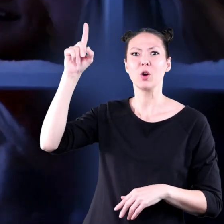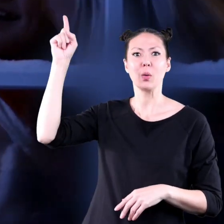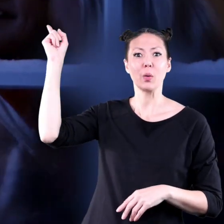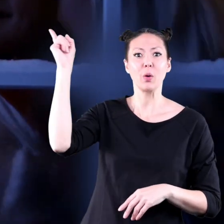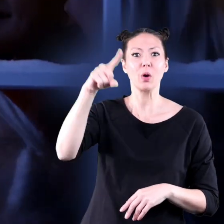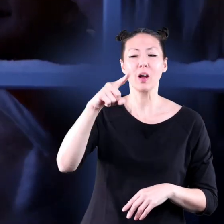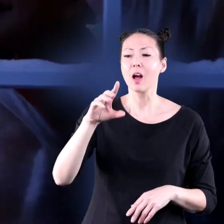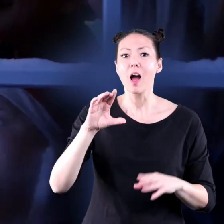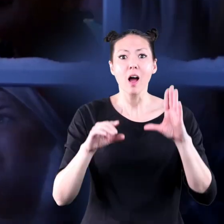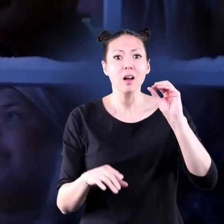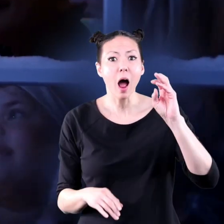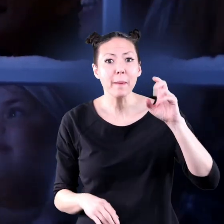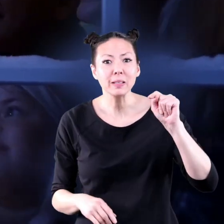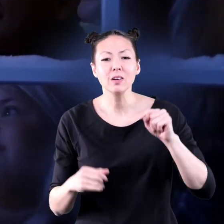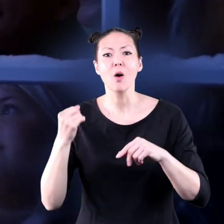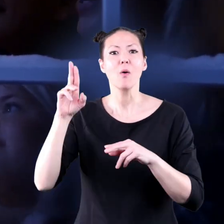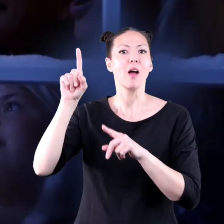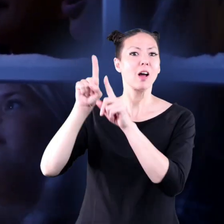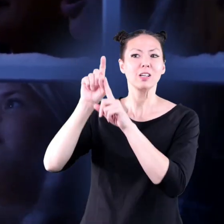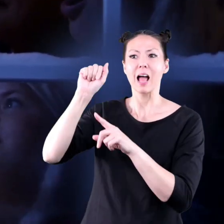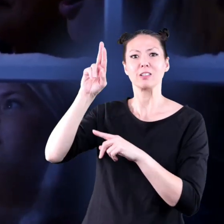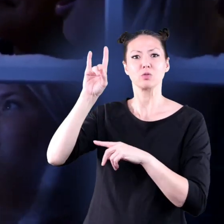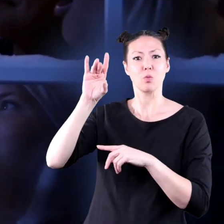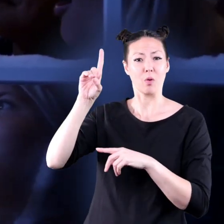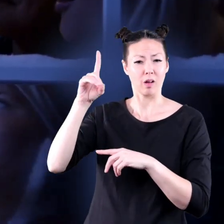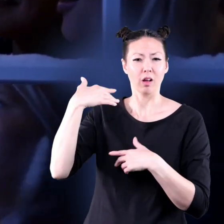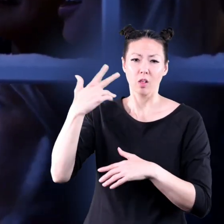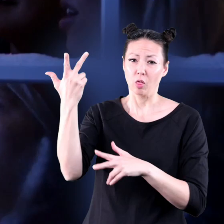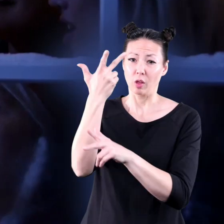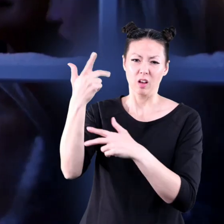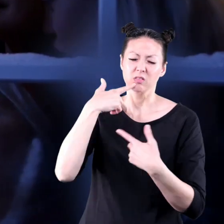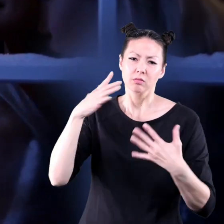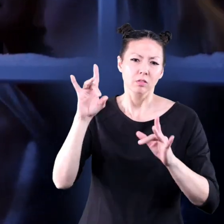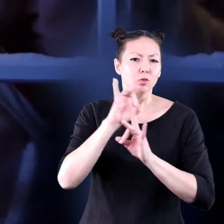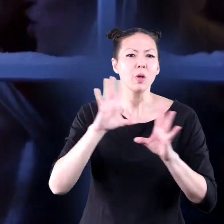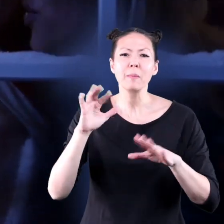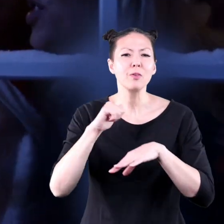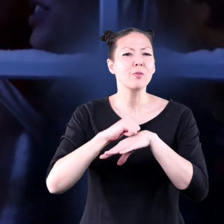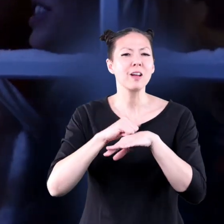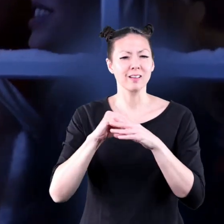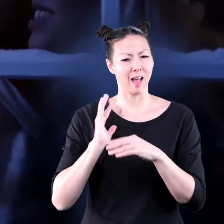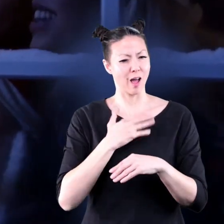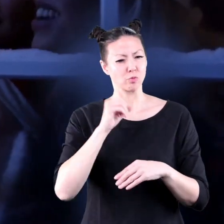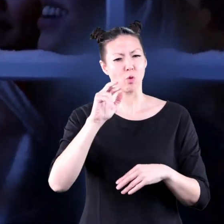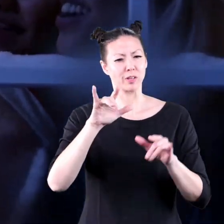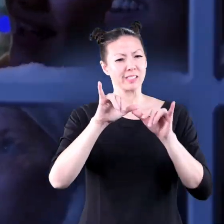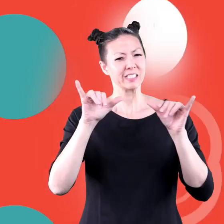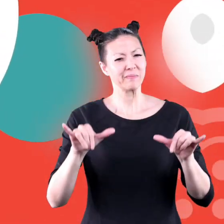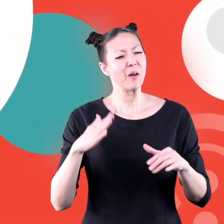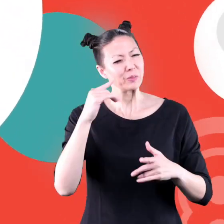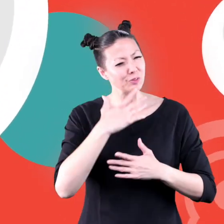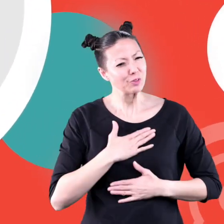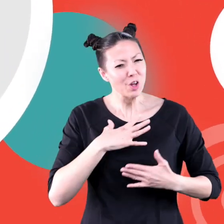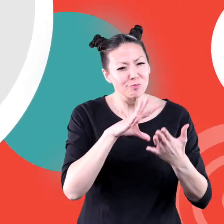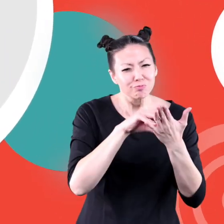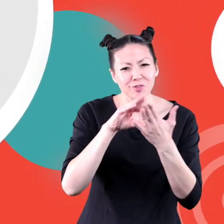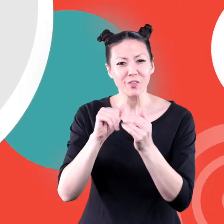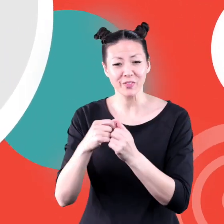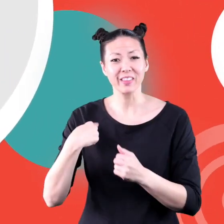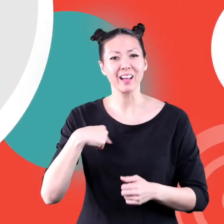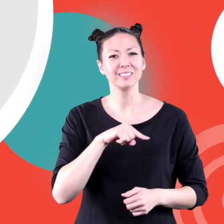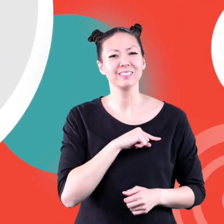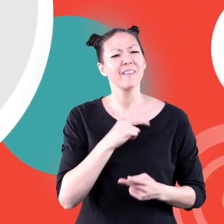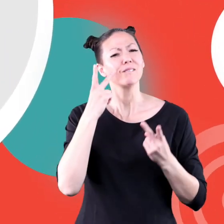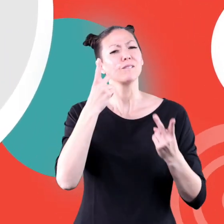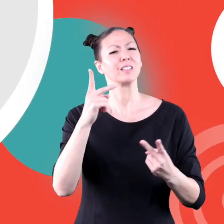just might get to see a meteor, comet, or an asteroid. Three pretty incredible rocks in our solar system! Hope you had fun